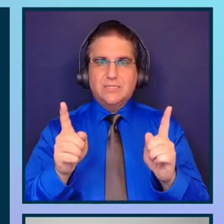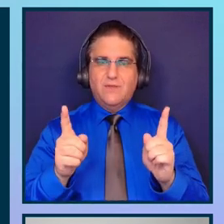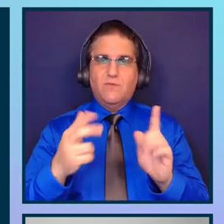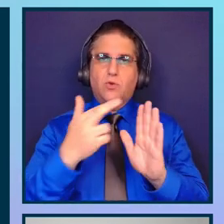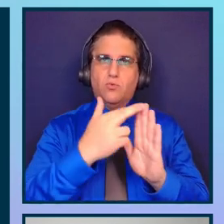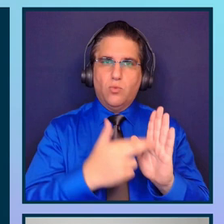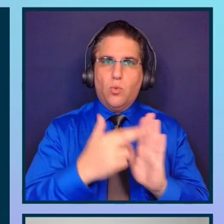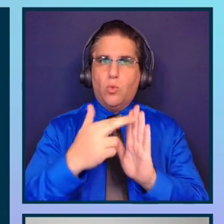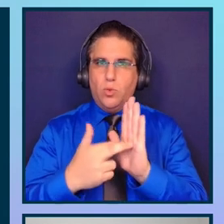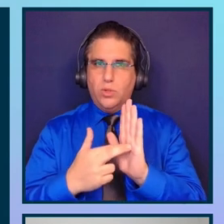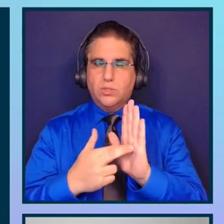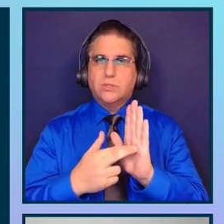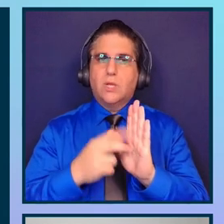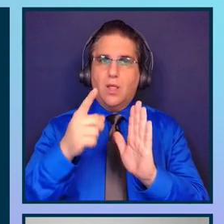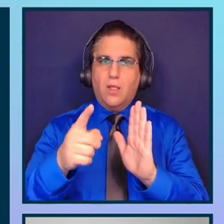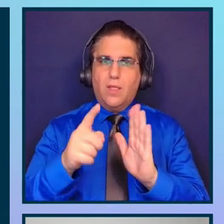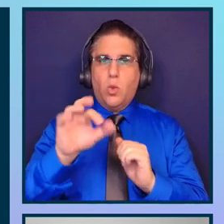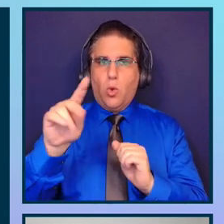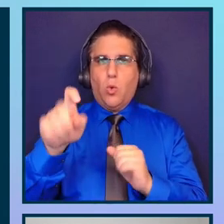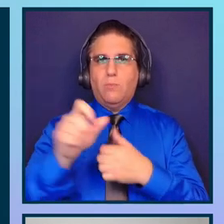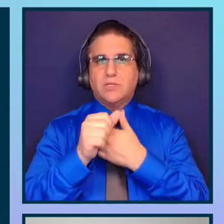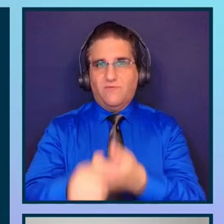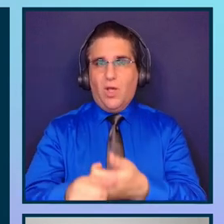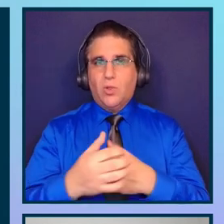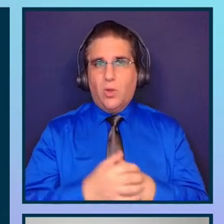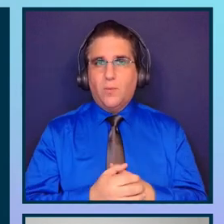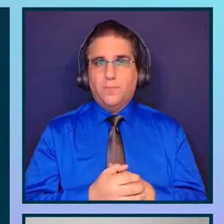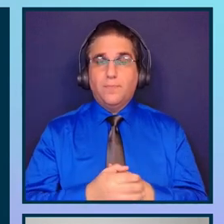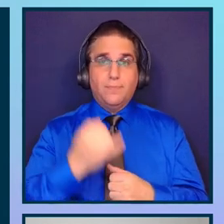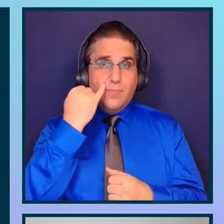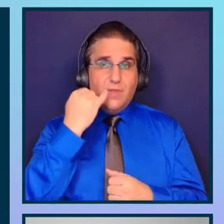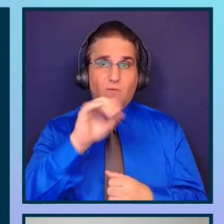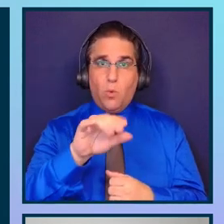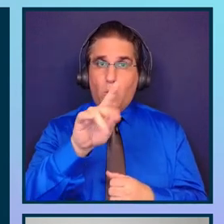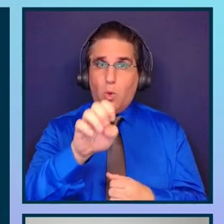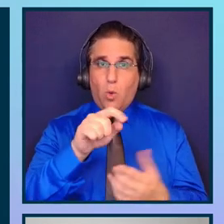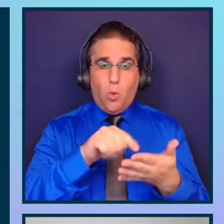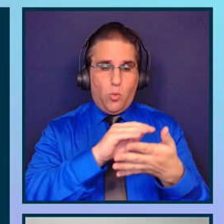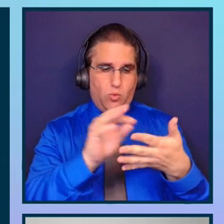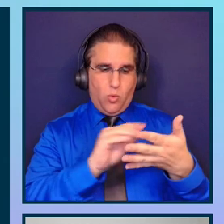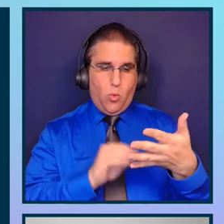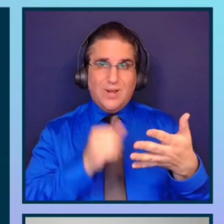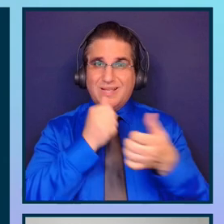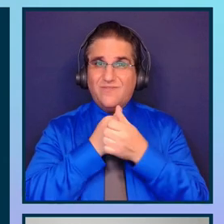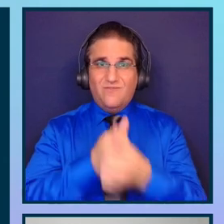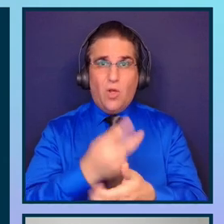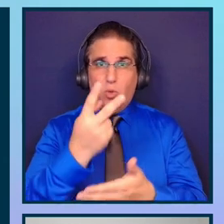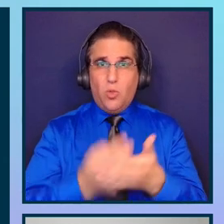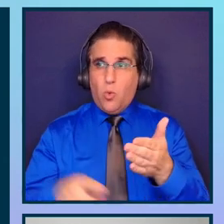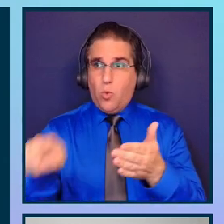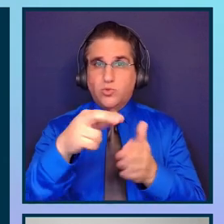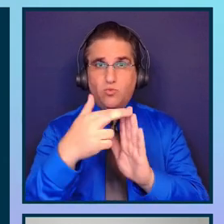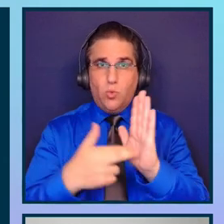that your code that your to follow. If your code doesn't follow those rules, you are going